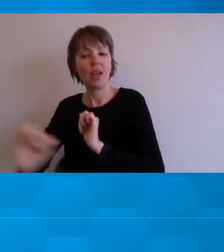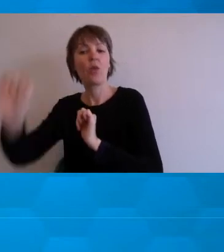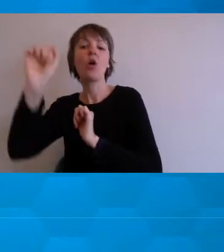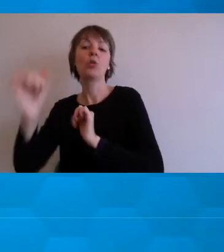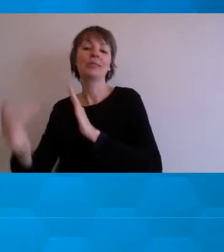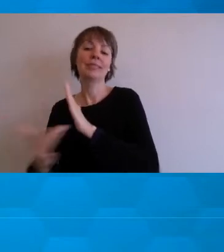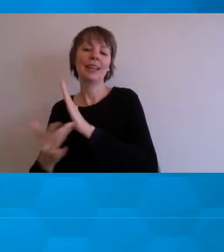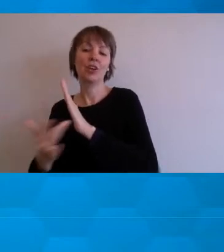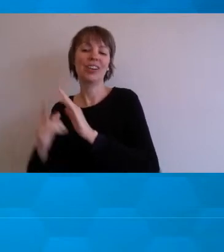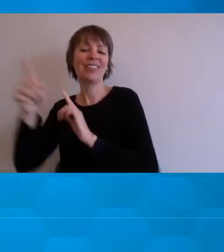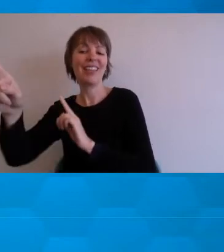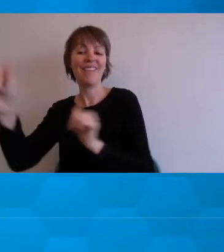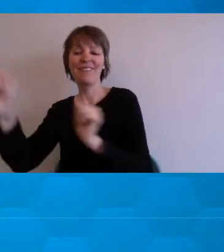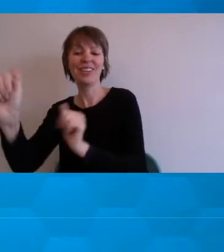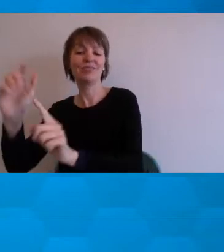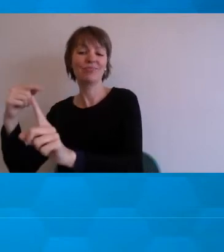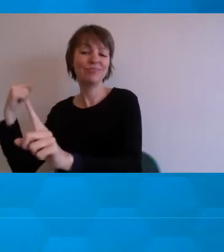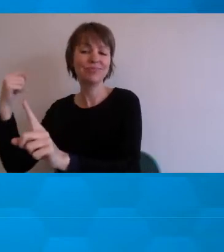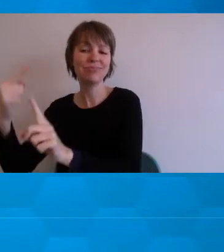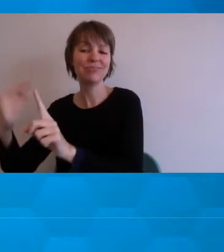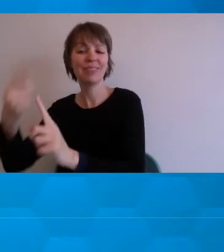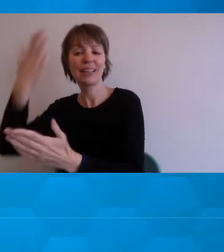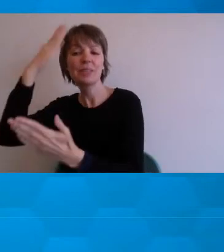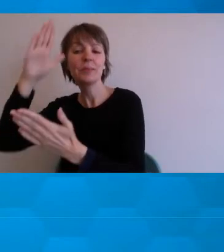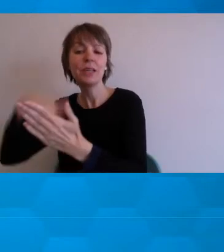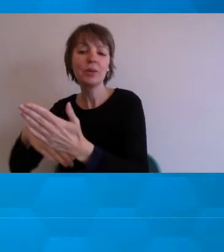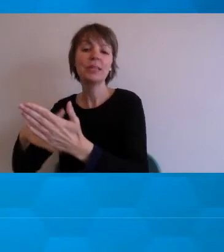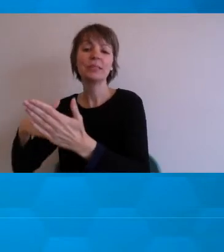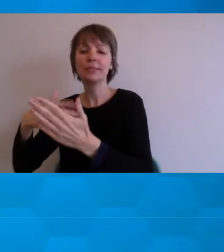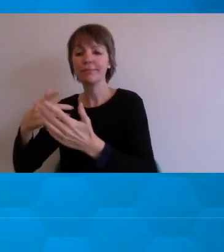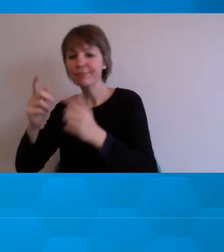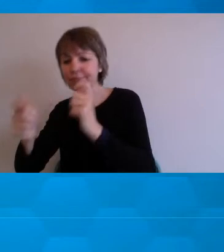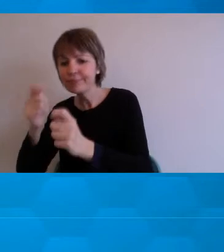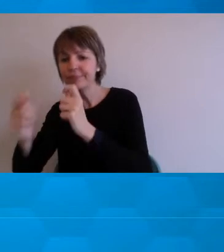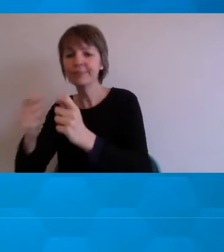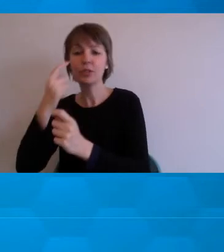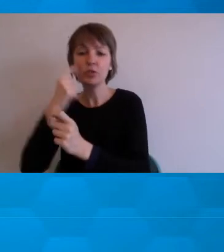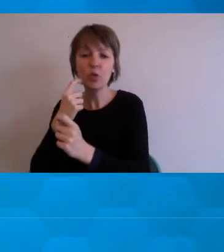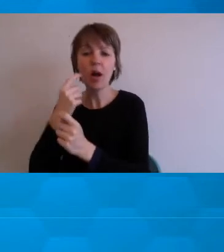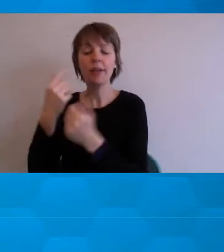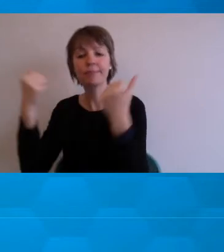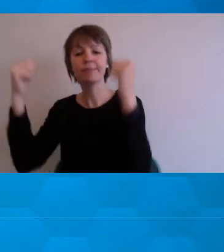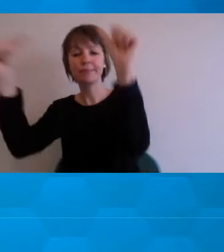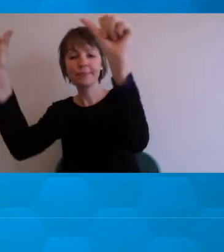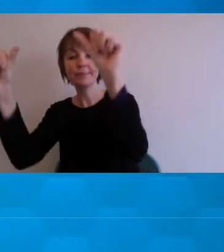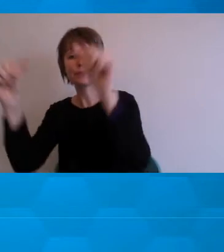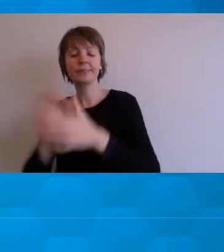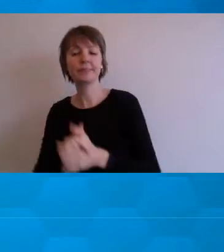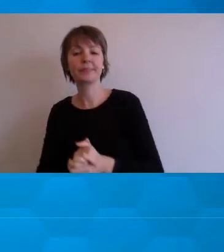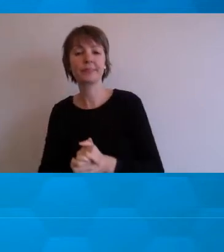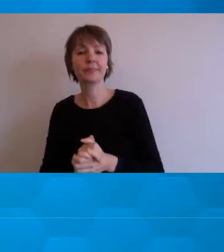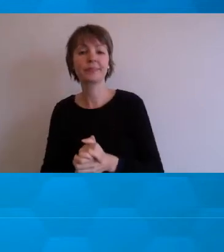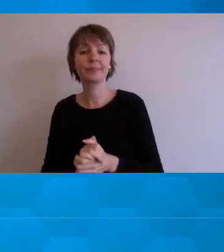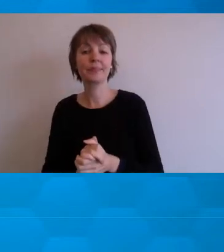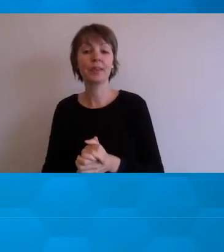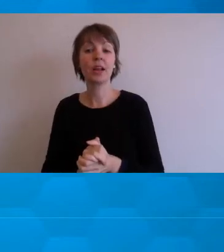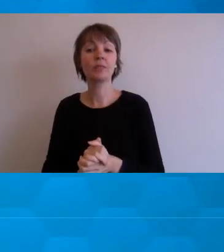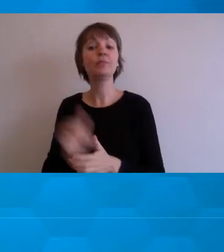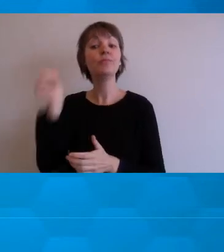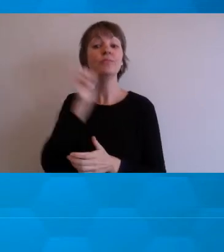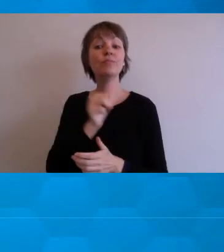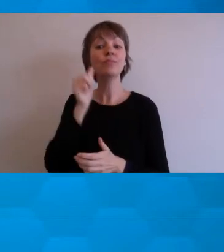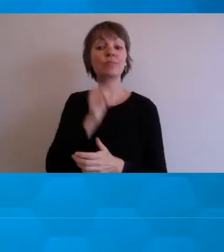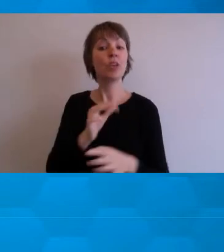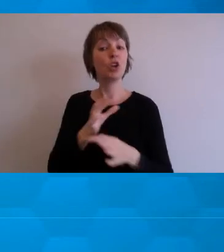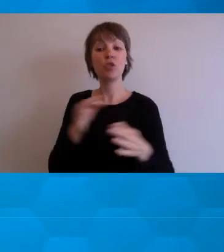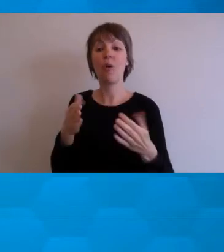with a range of technology and will have spent many hours learning to use it. Failure to allow this is failure